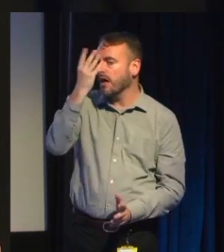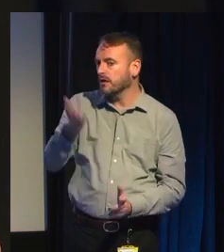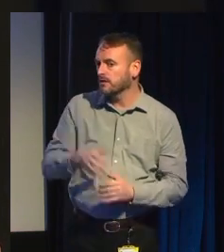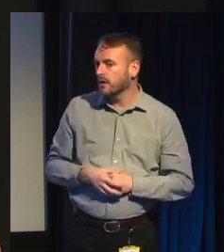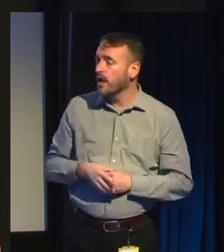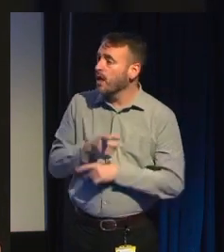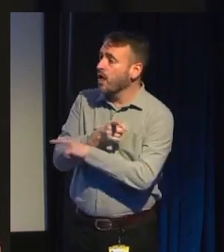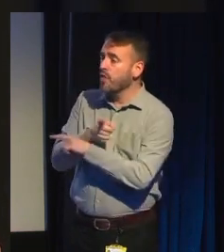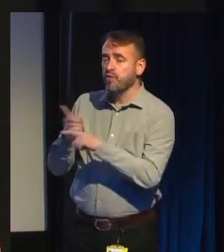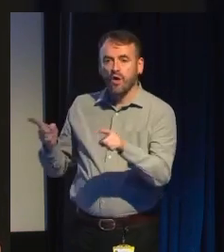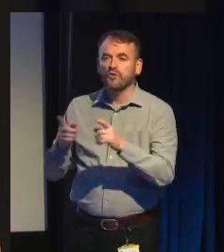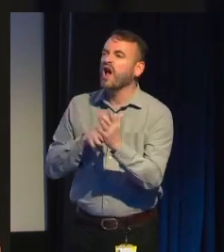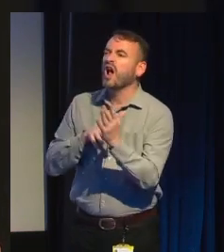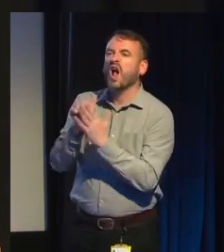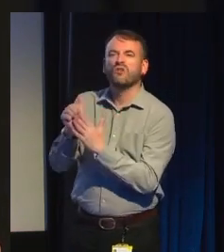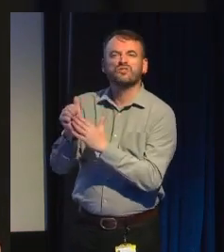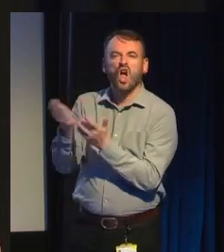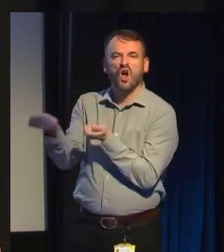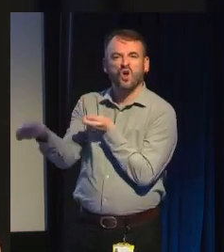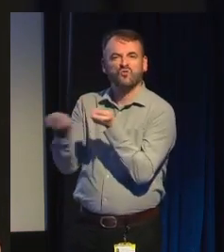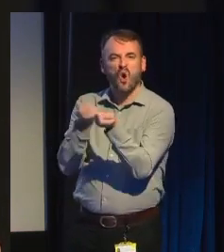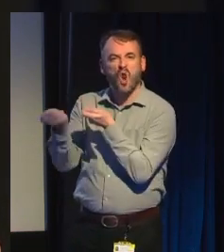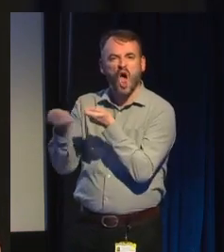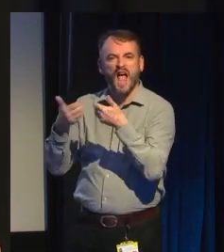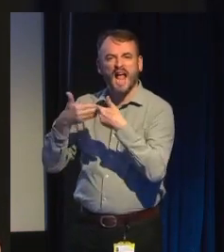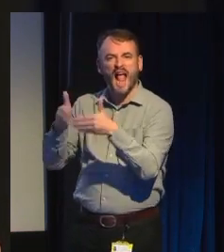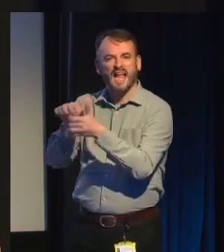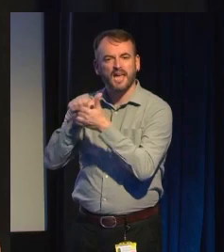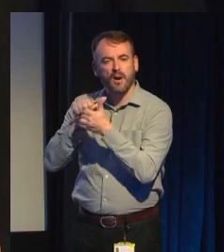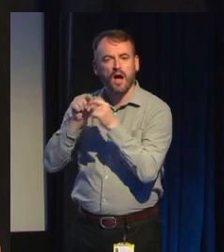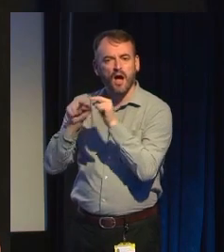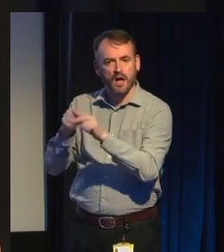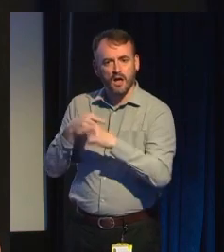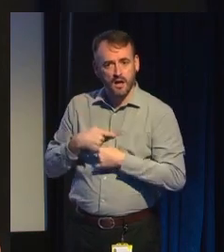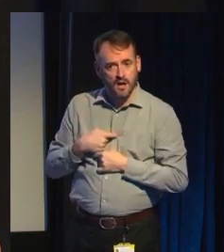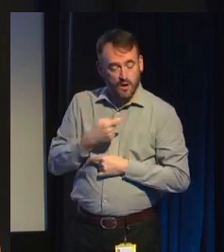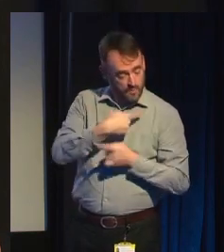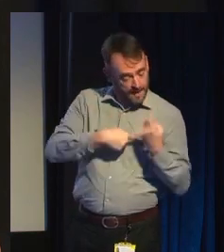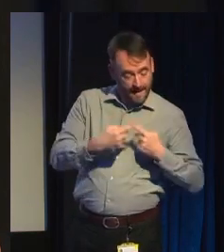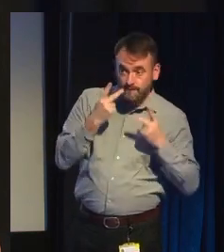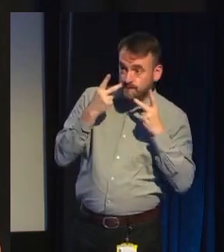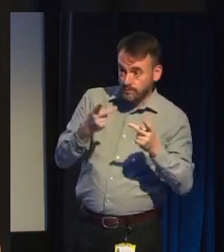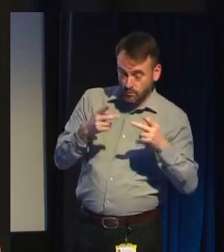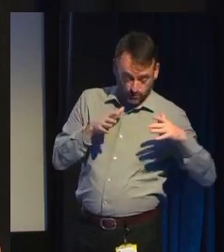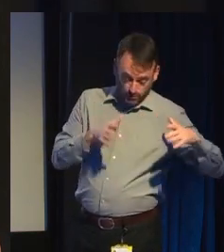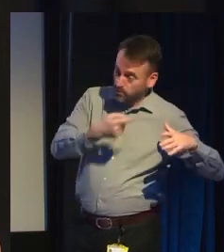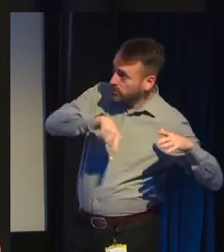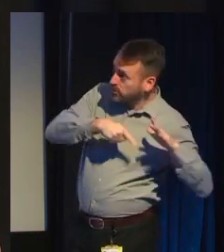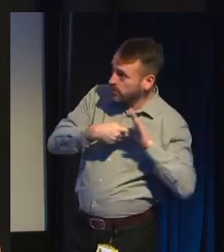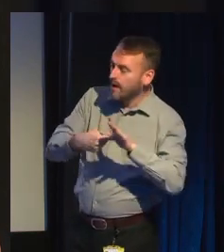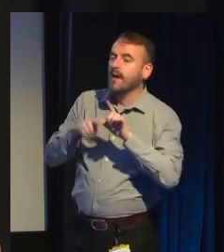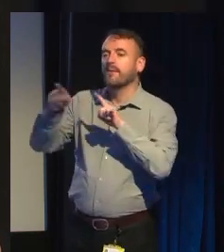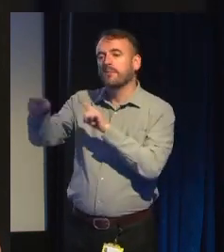culture, ensuring visibility for our cultural practice is not enough. We have to prove to them that the games we make